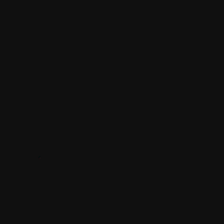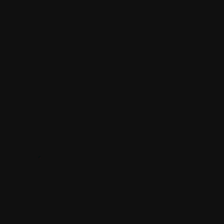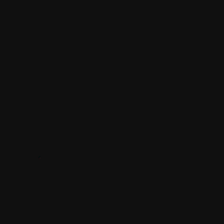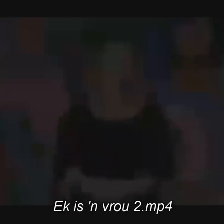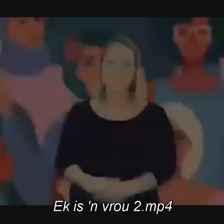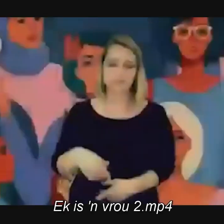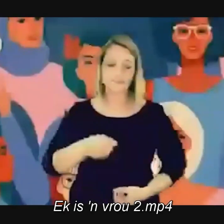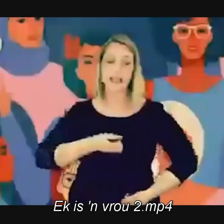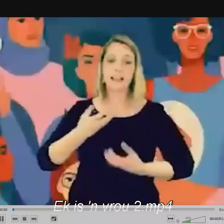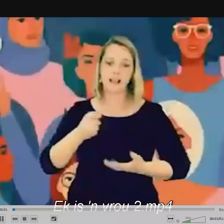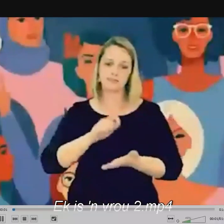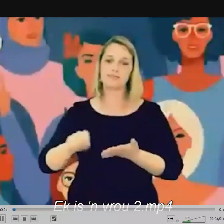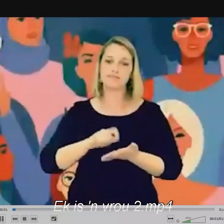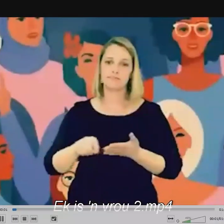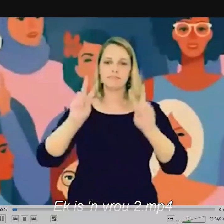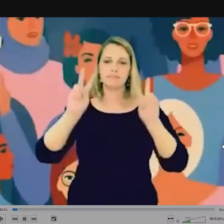are safe